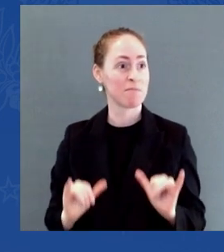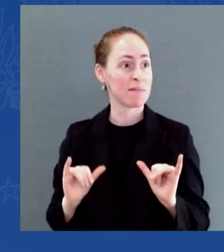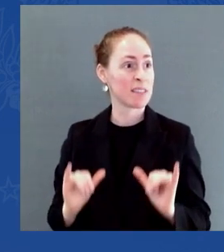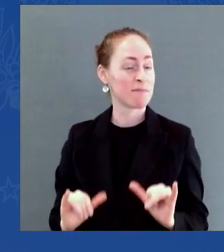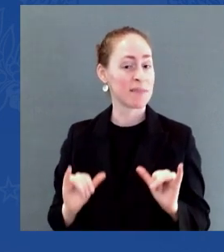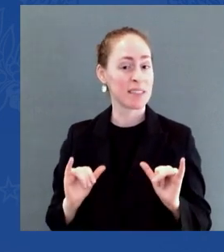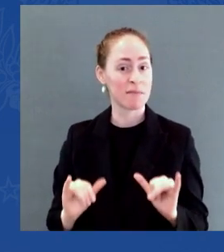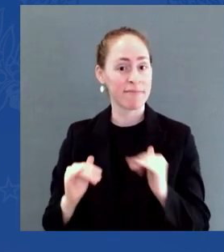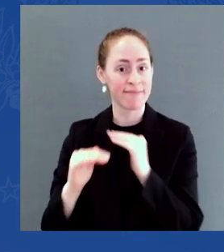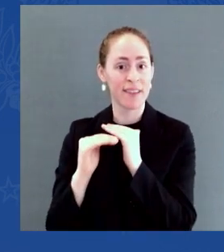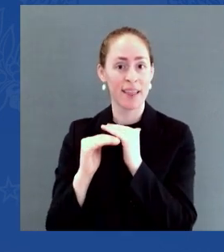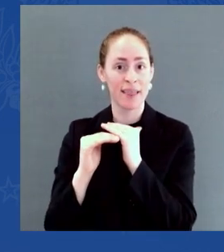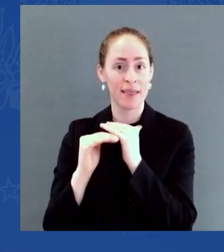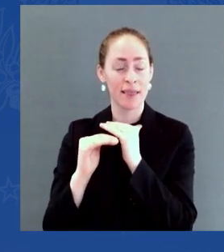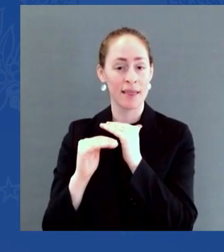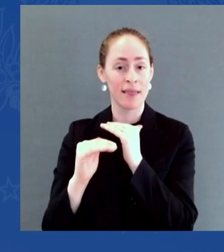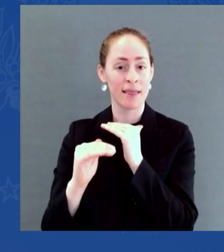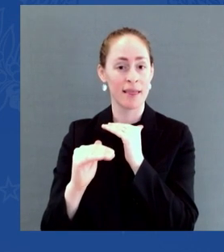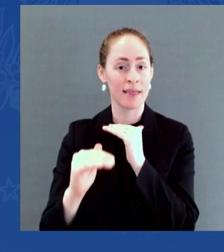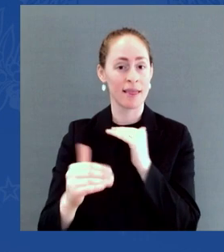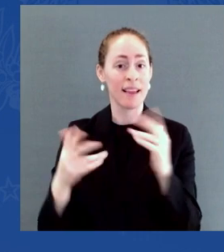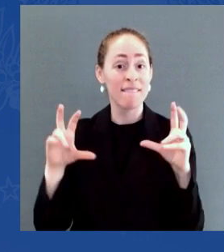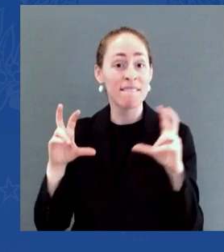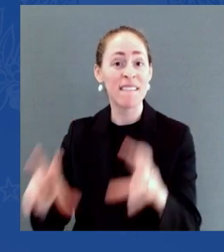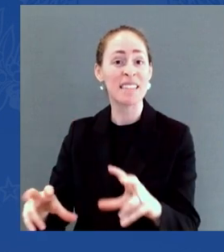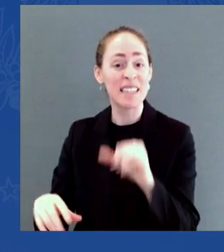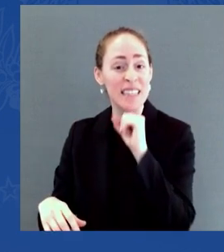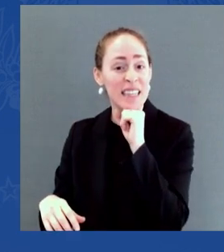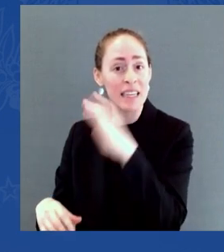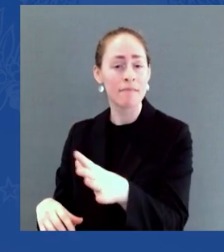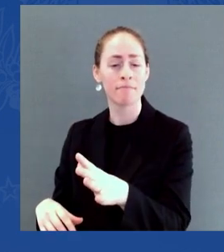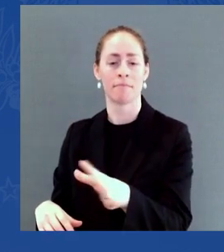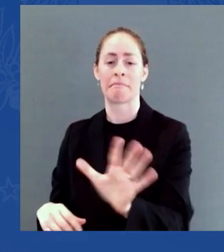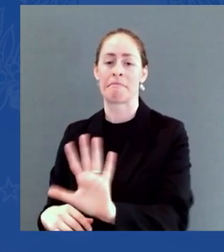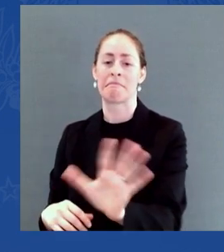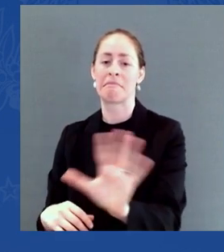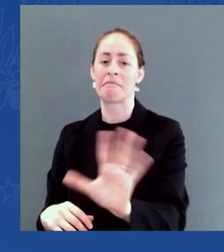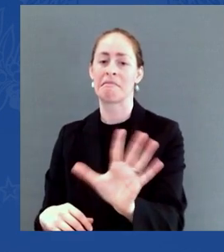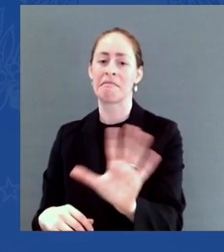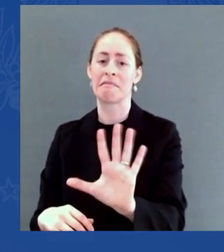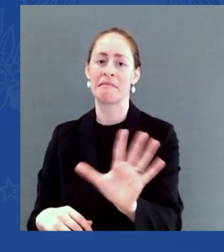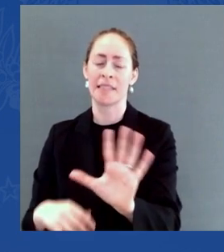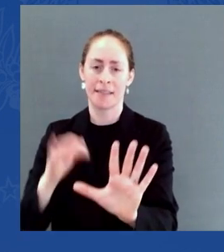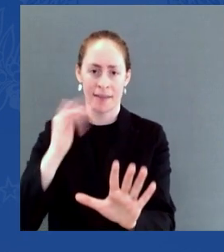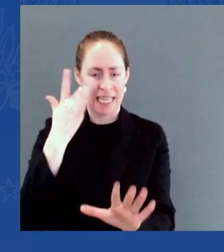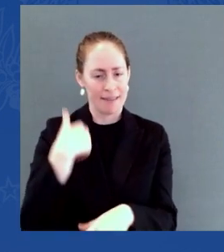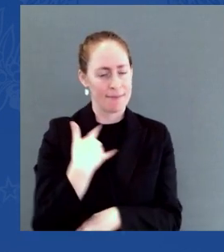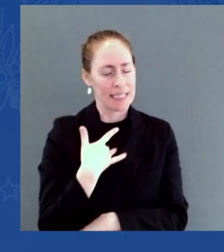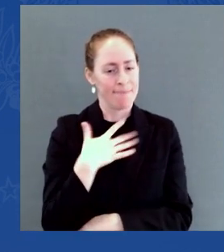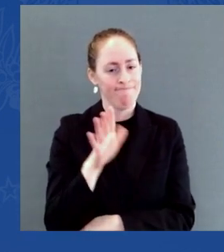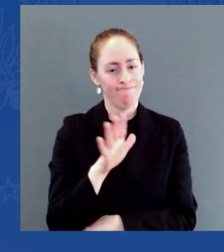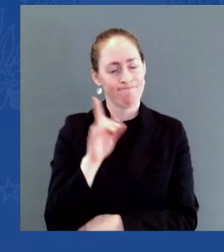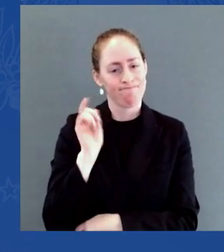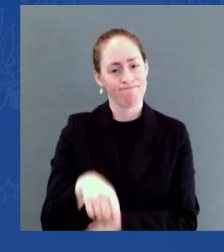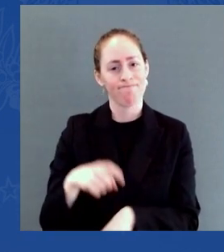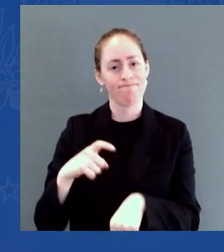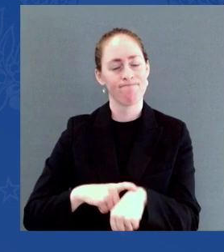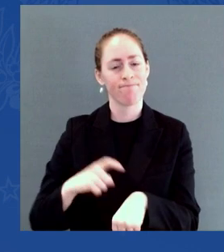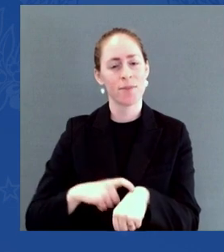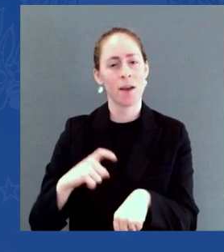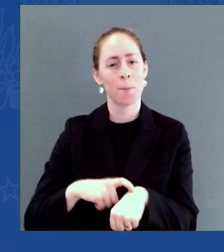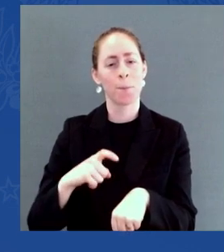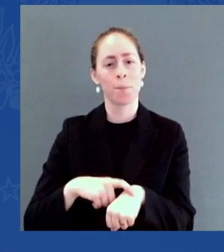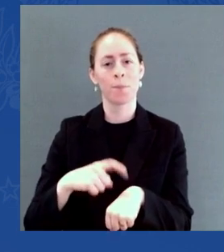what this country can be. We've always been a nation of possibilities. We didn't become this nation